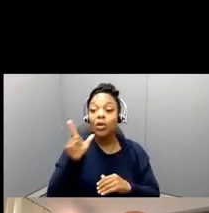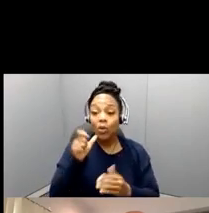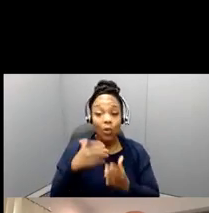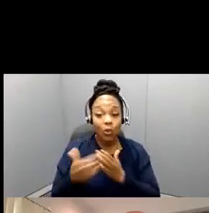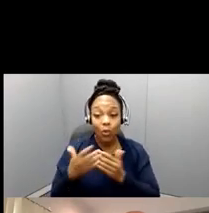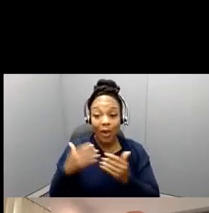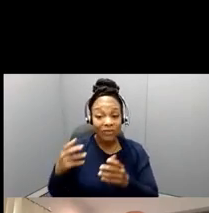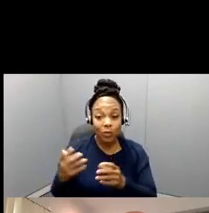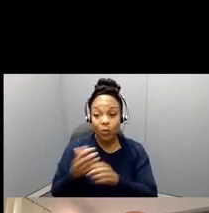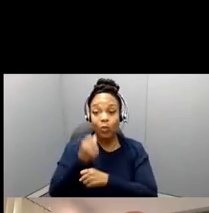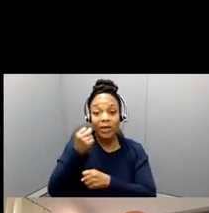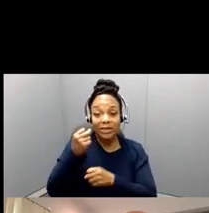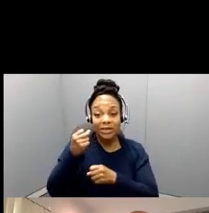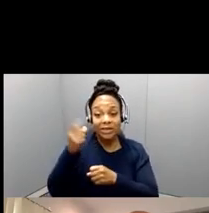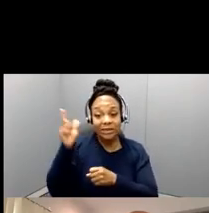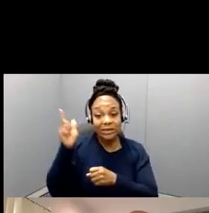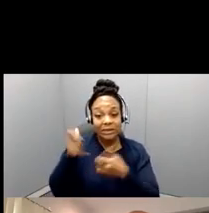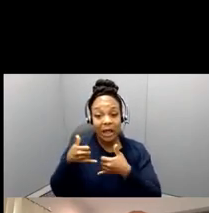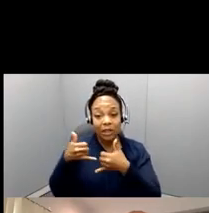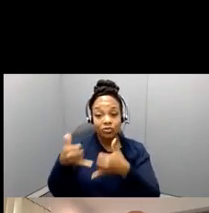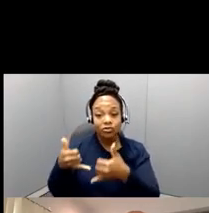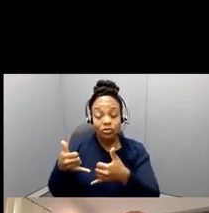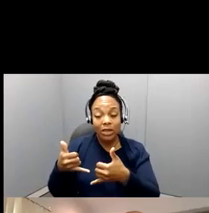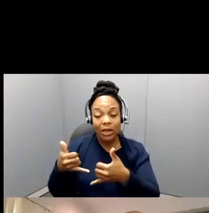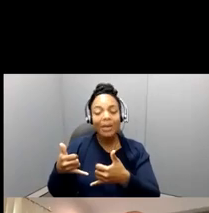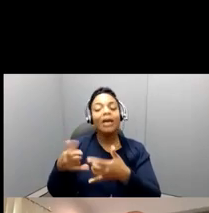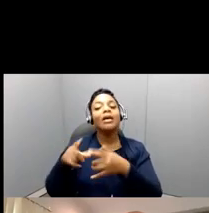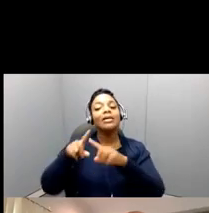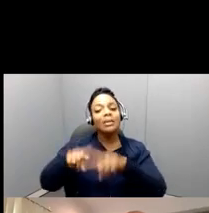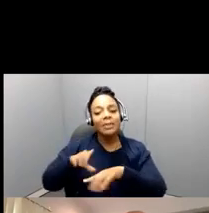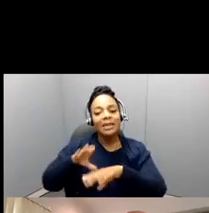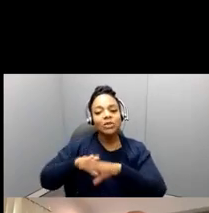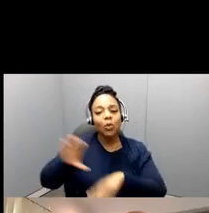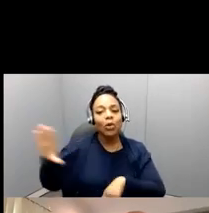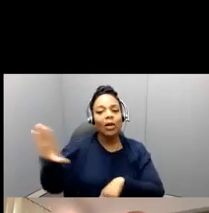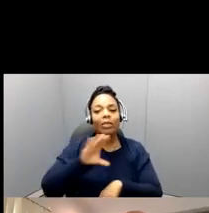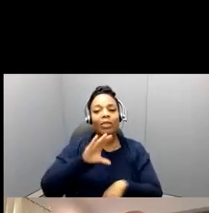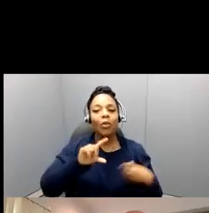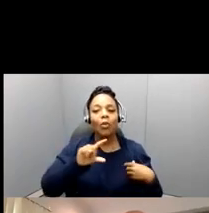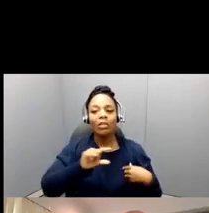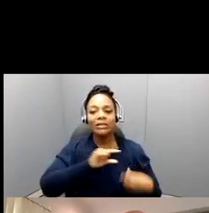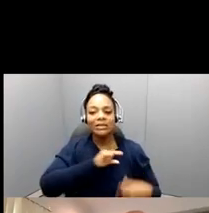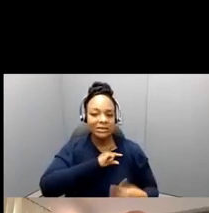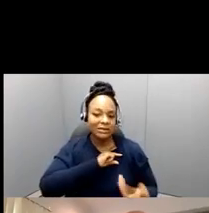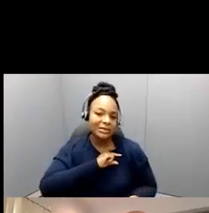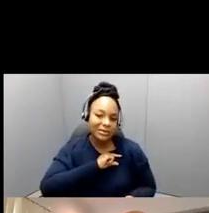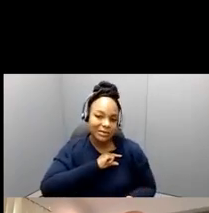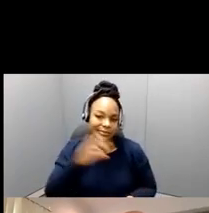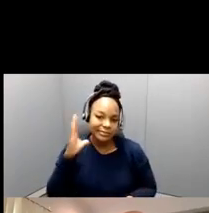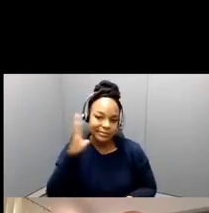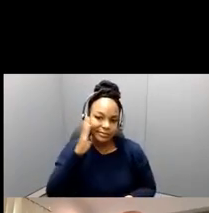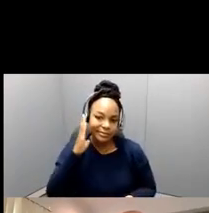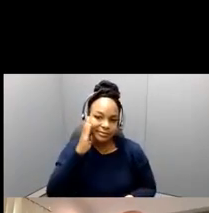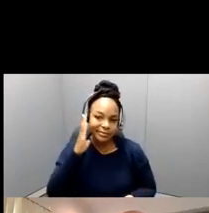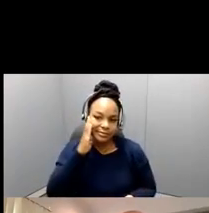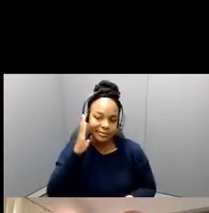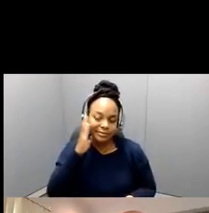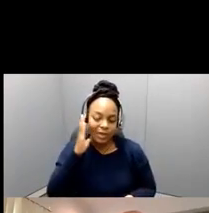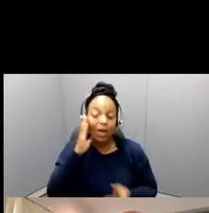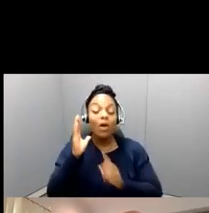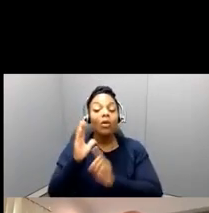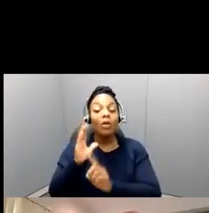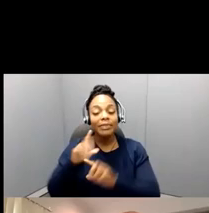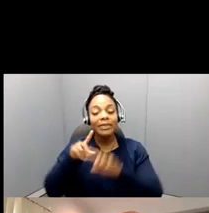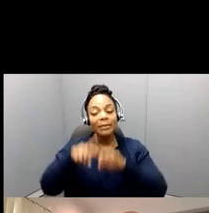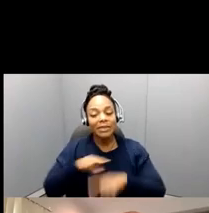on the quality of the applicant pool. So we typically in this program,